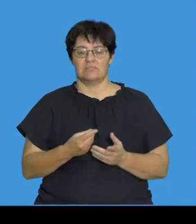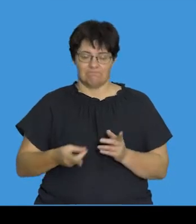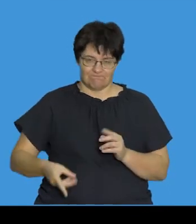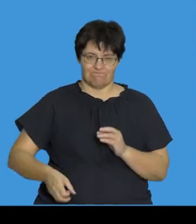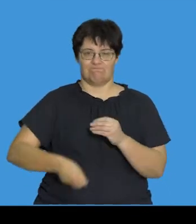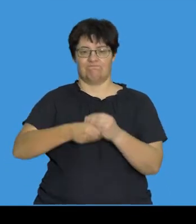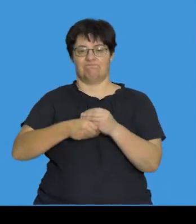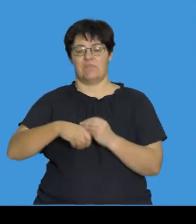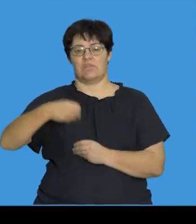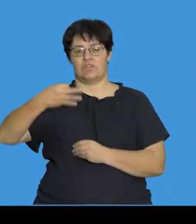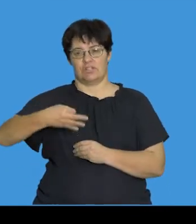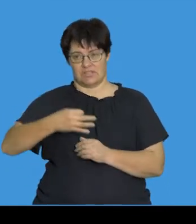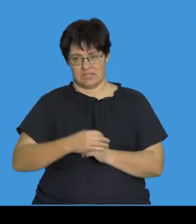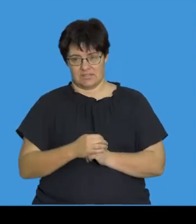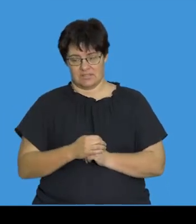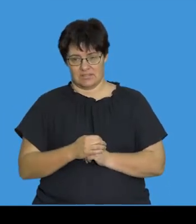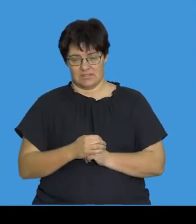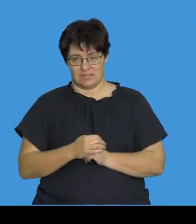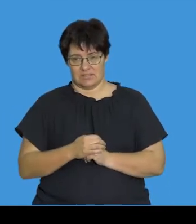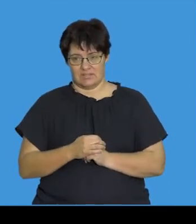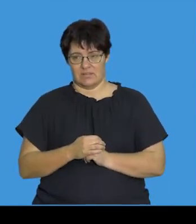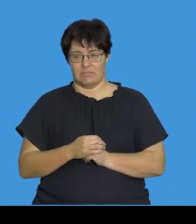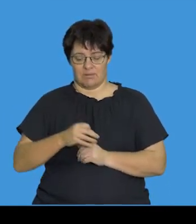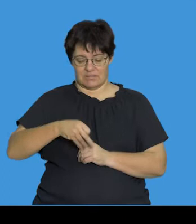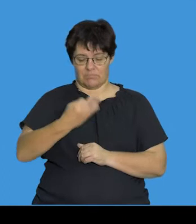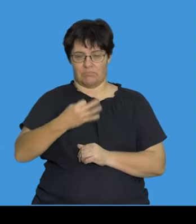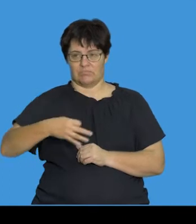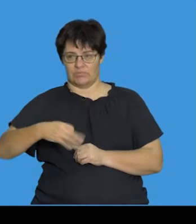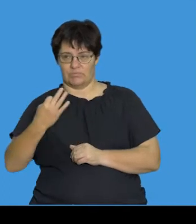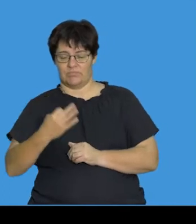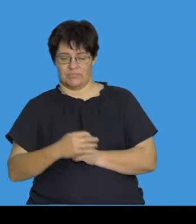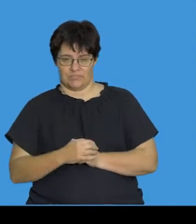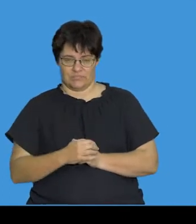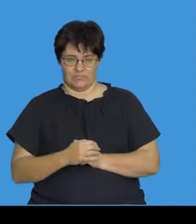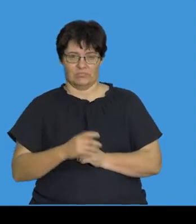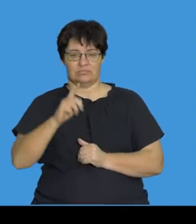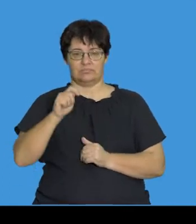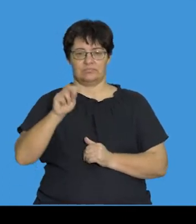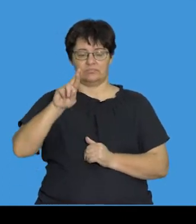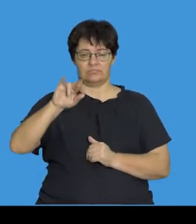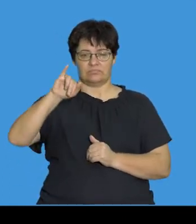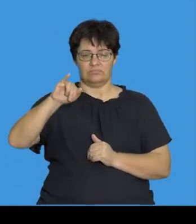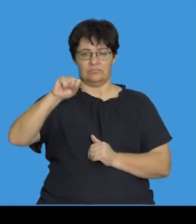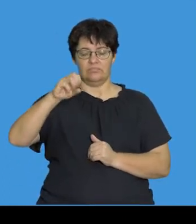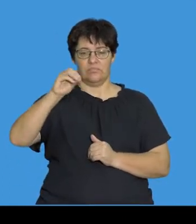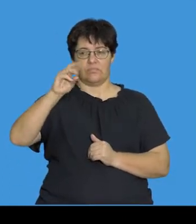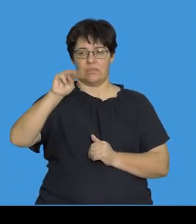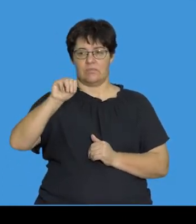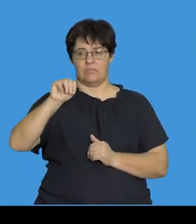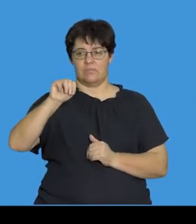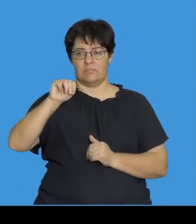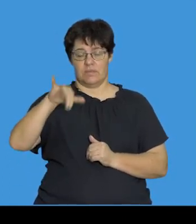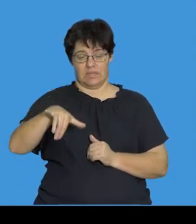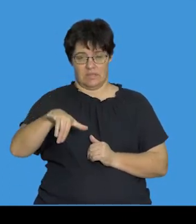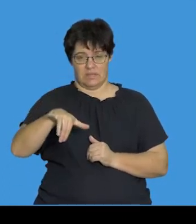they would have a chromosome that has been in a triploid set. So, it's trisomy, and